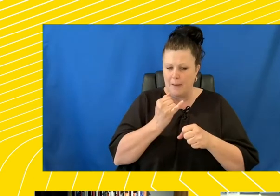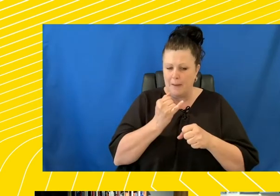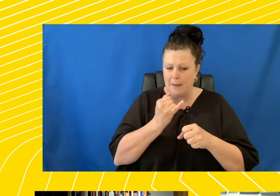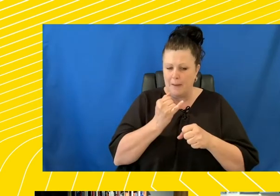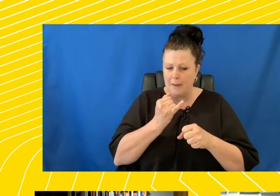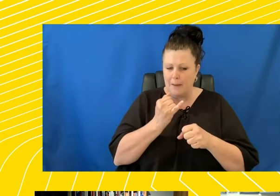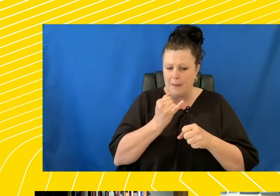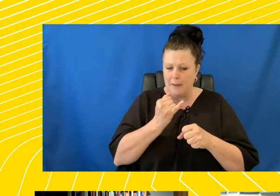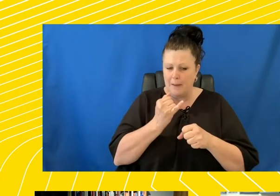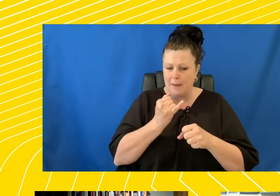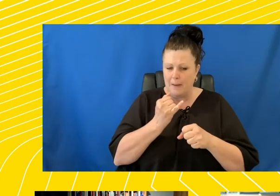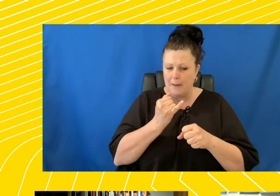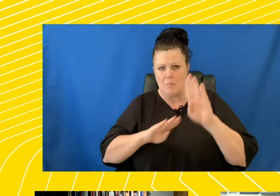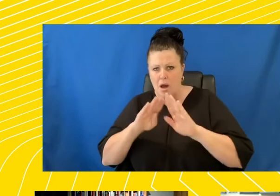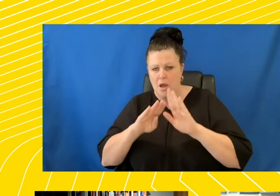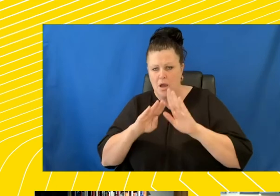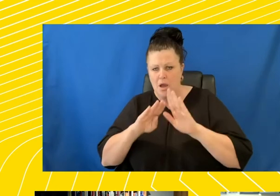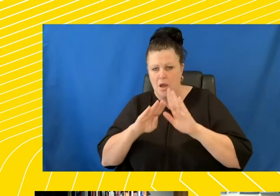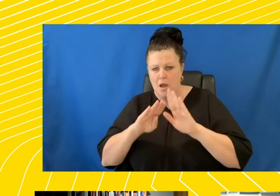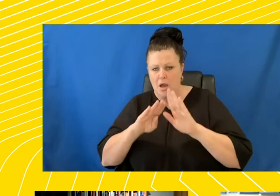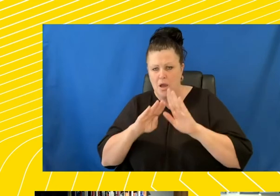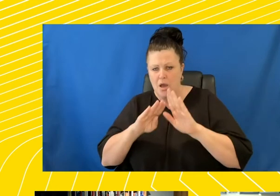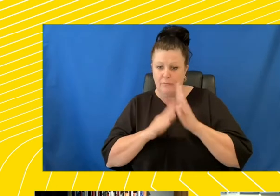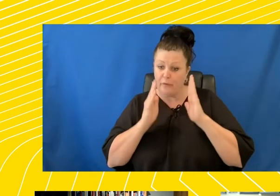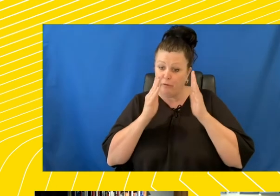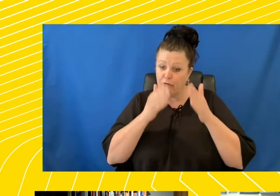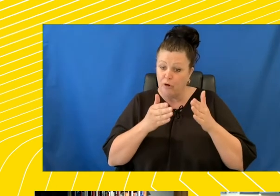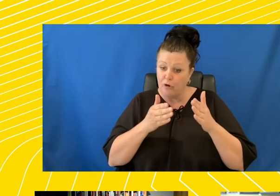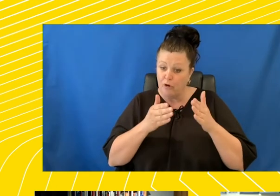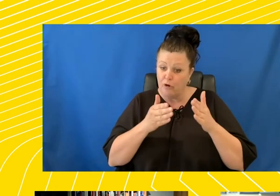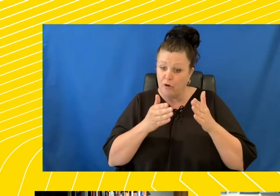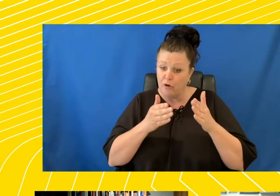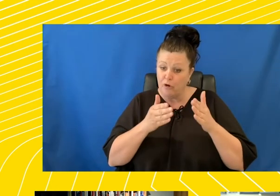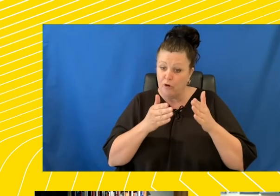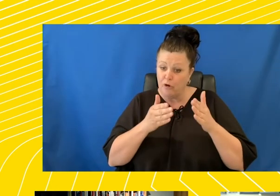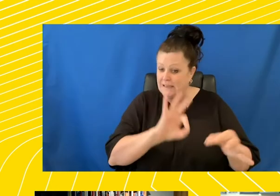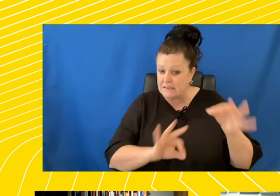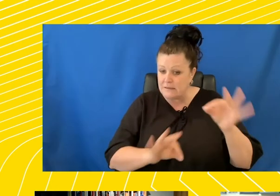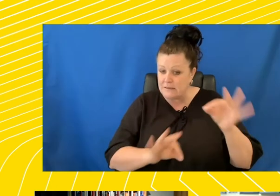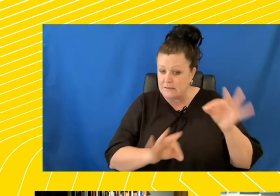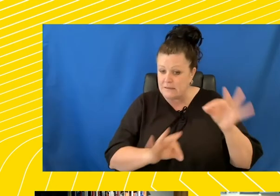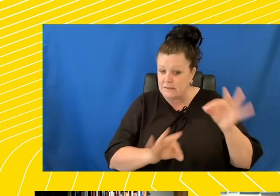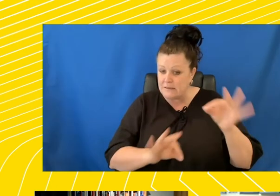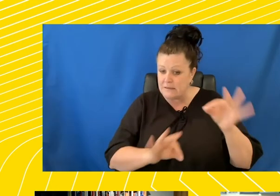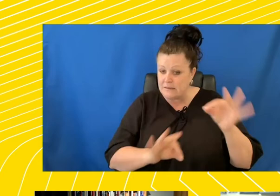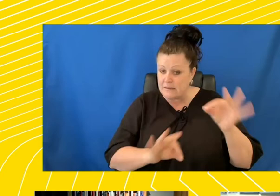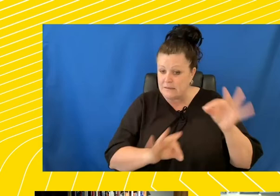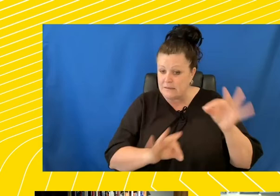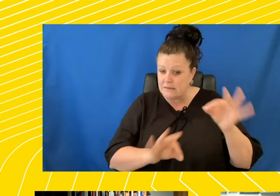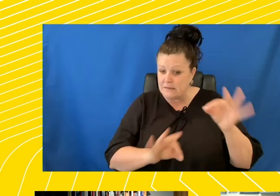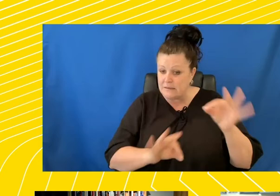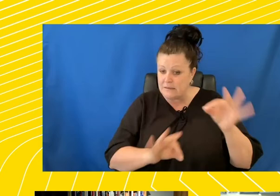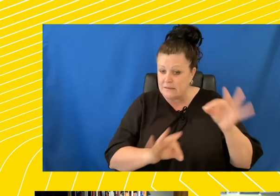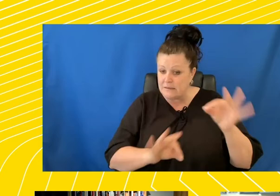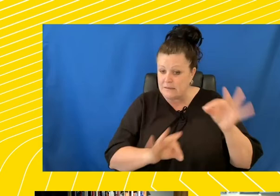the focus had been on the experimentation and sort of the things that constitute the Nuremberg Code after the